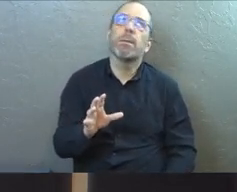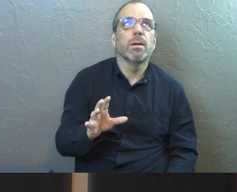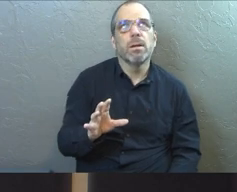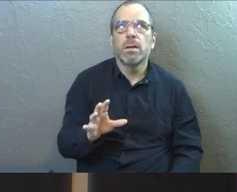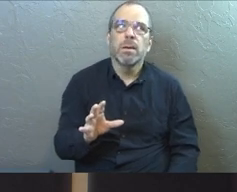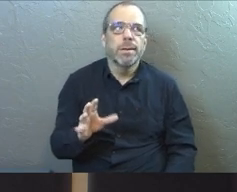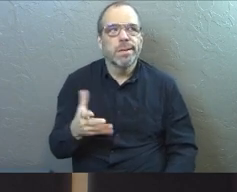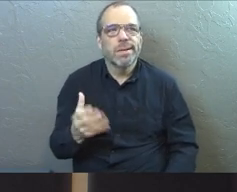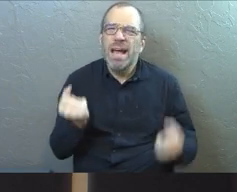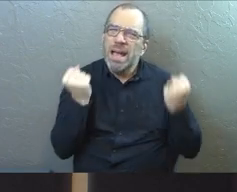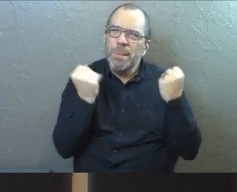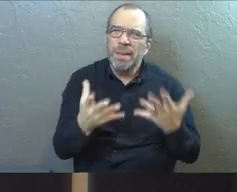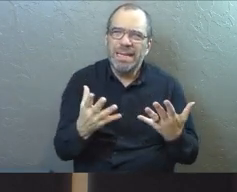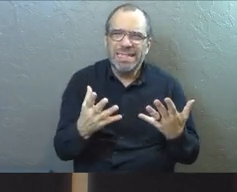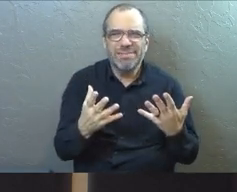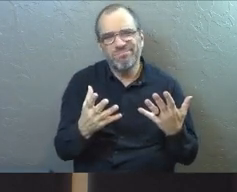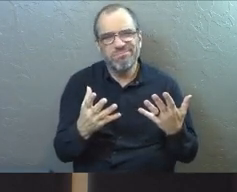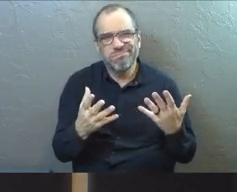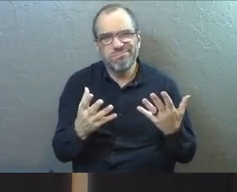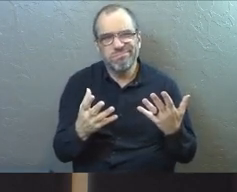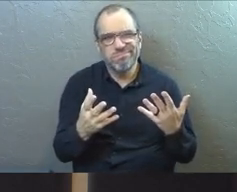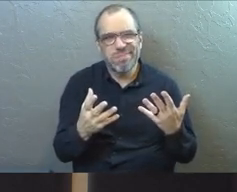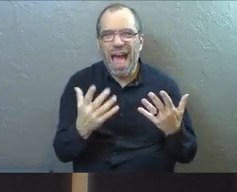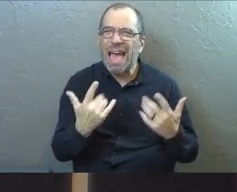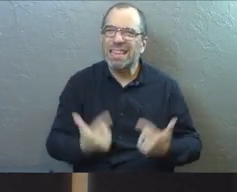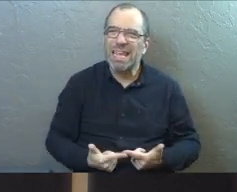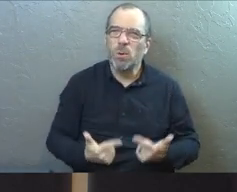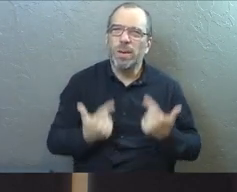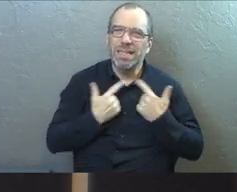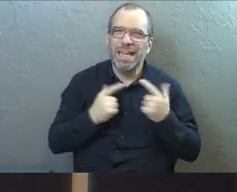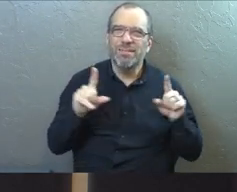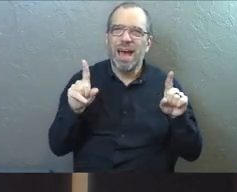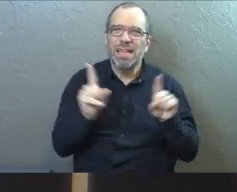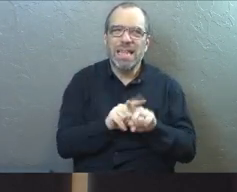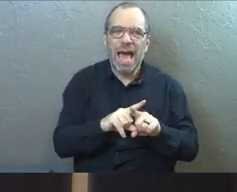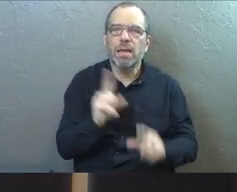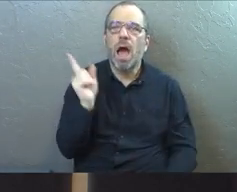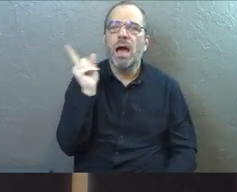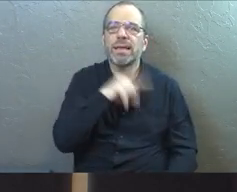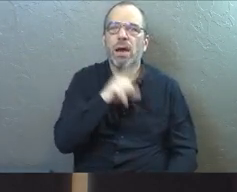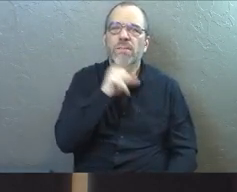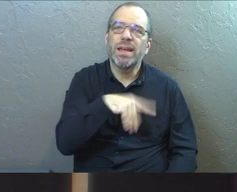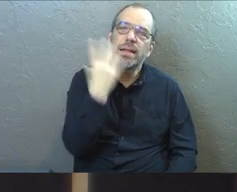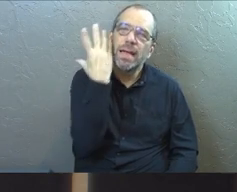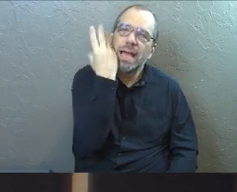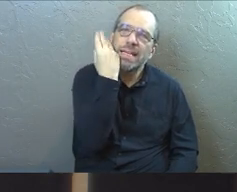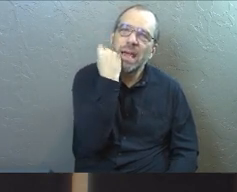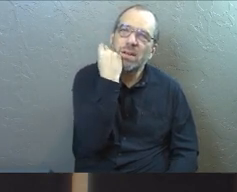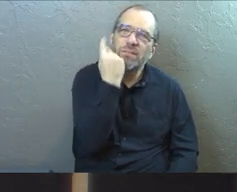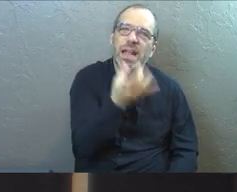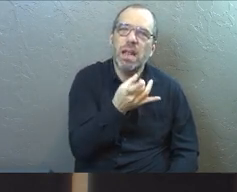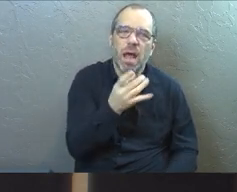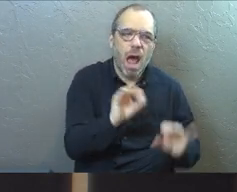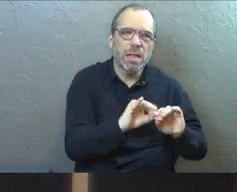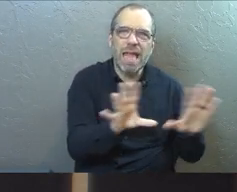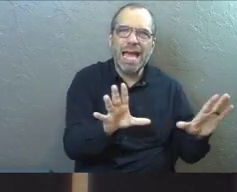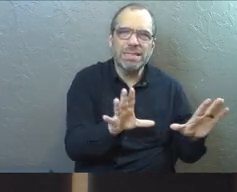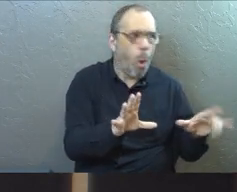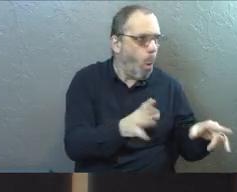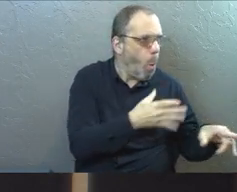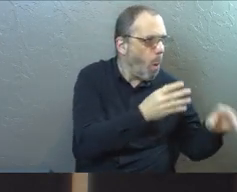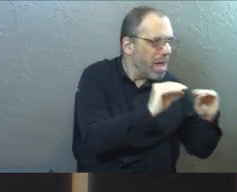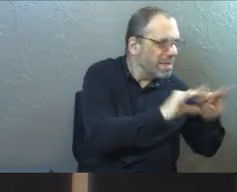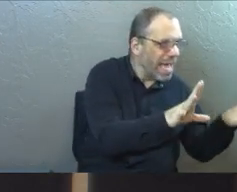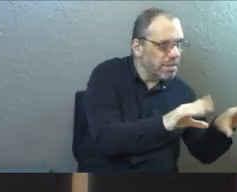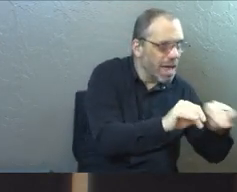have, and we probably don't think about it like this, but I think we live like there's a bunch of counterfeit lights out there. There's a bunch of other things that if I'm